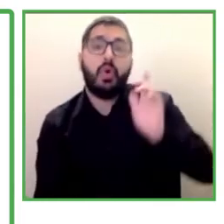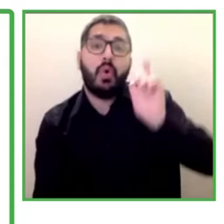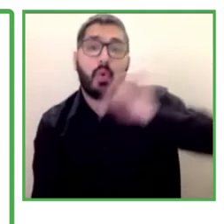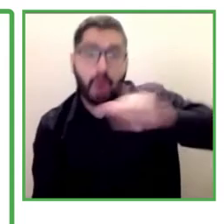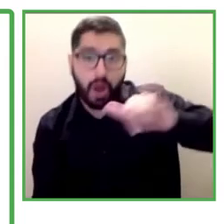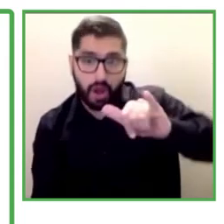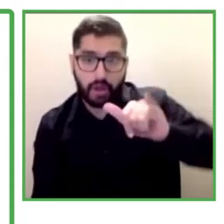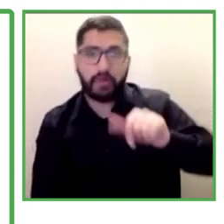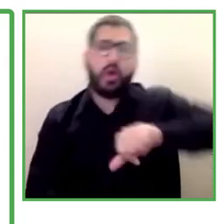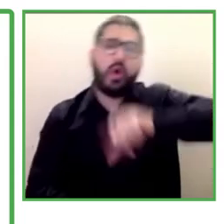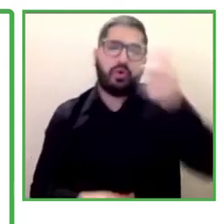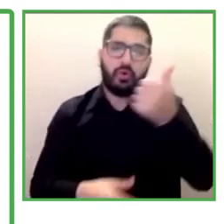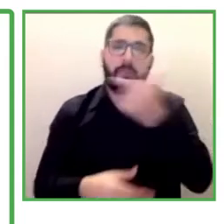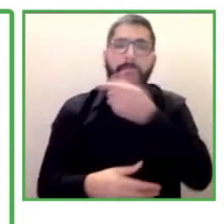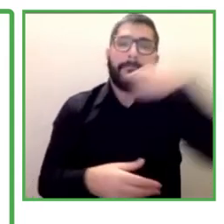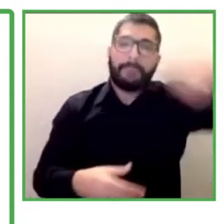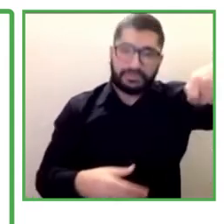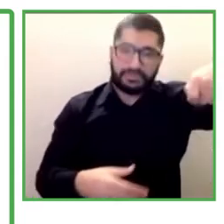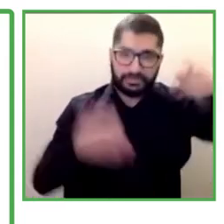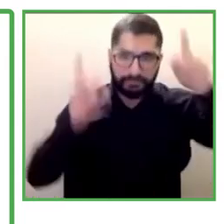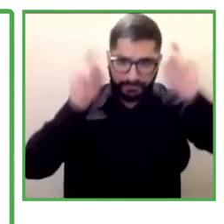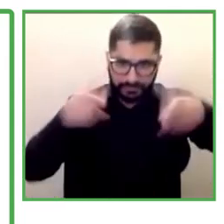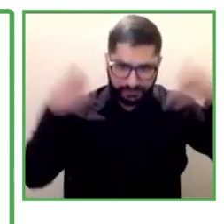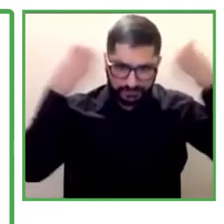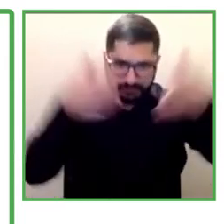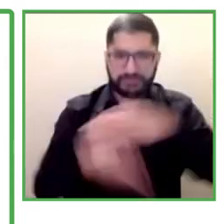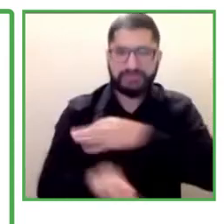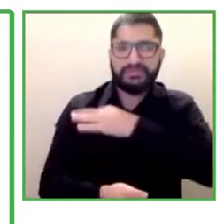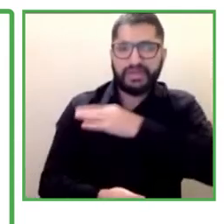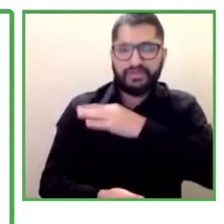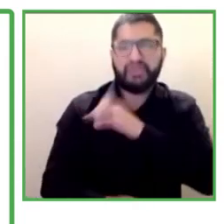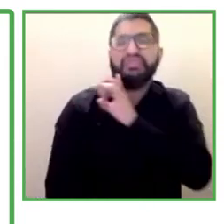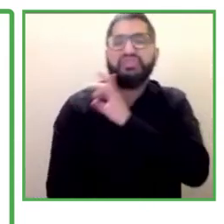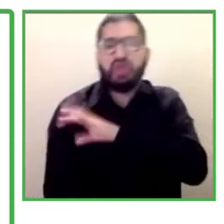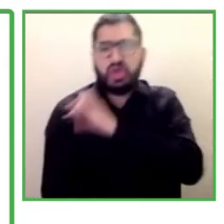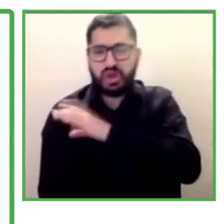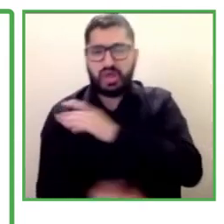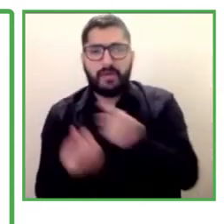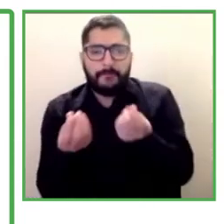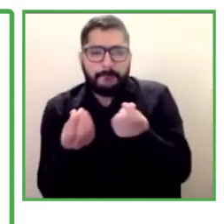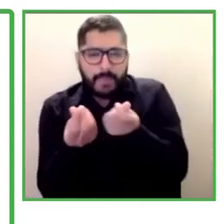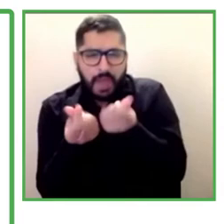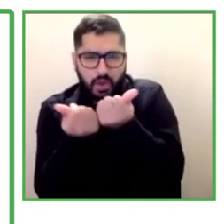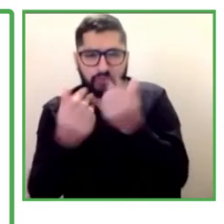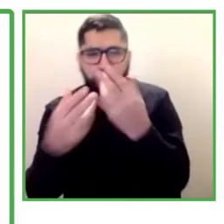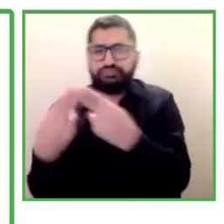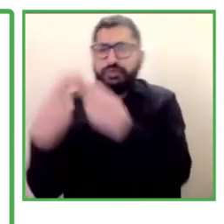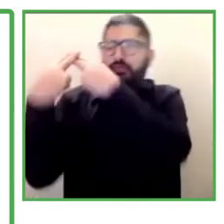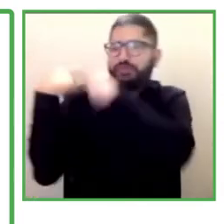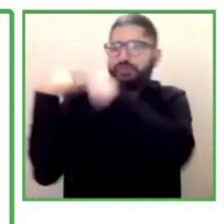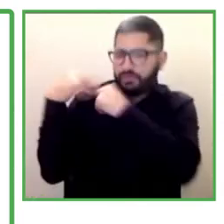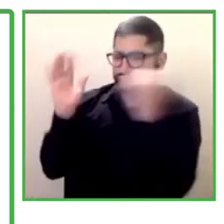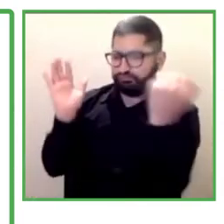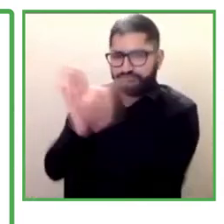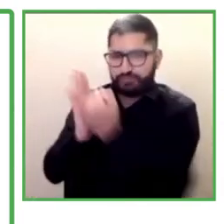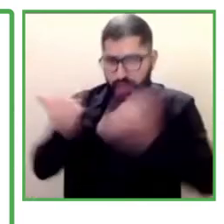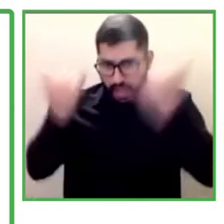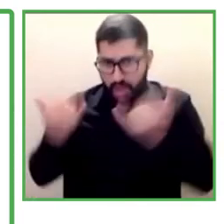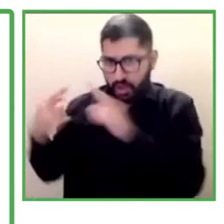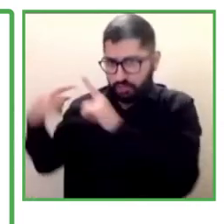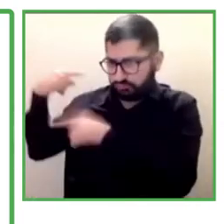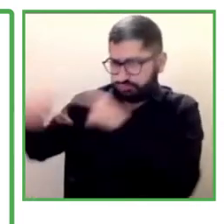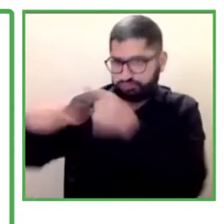We also have civil services. We have Chile Valora in charge of the certification.